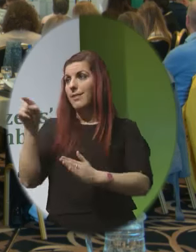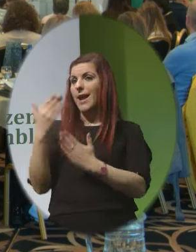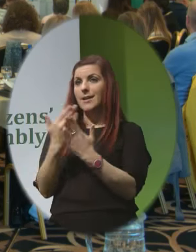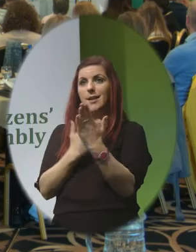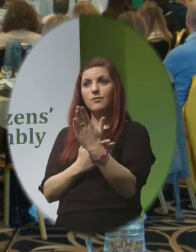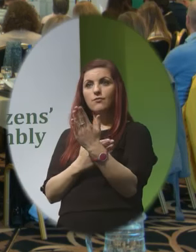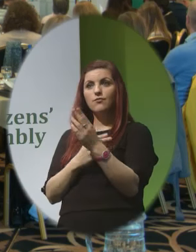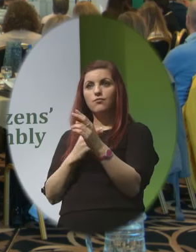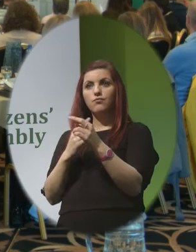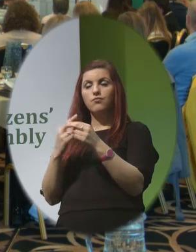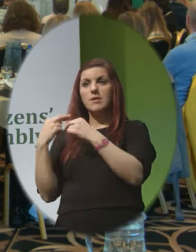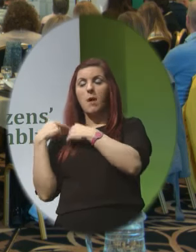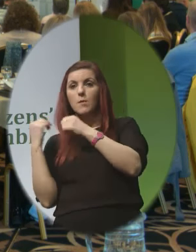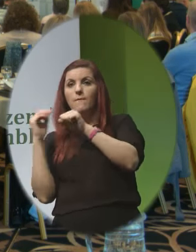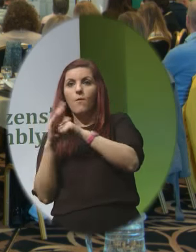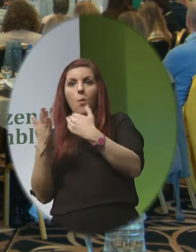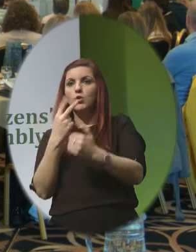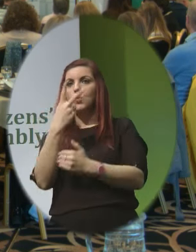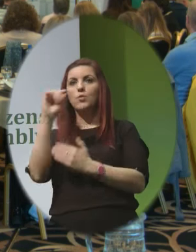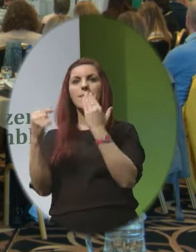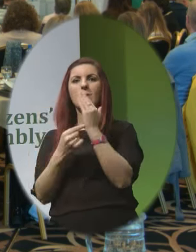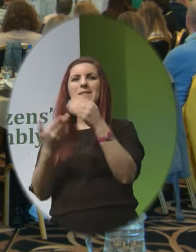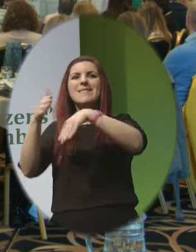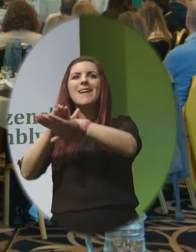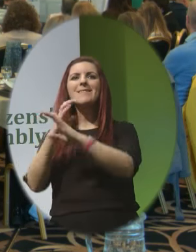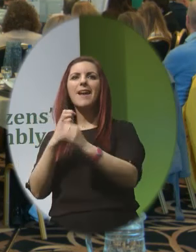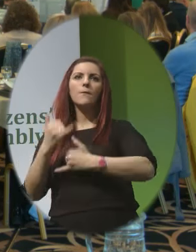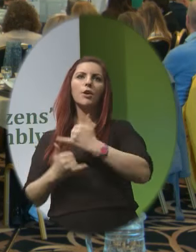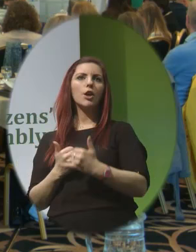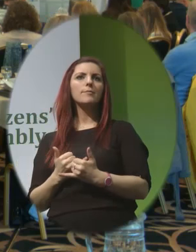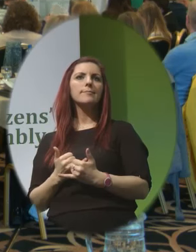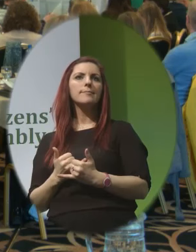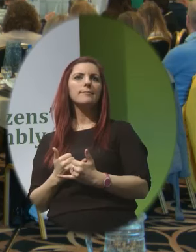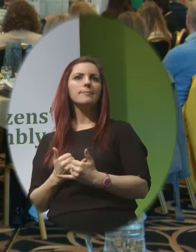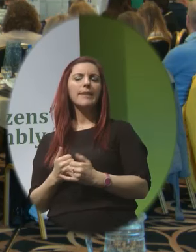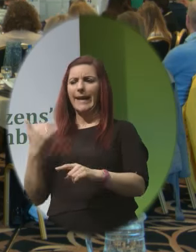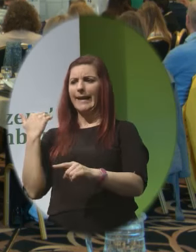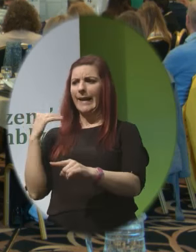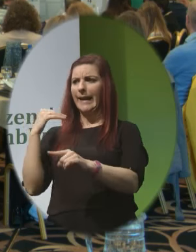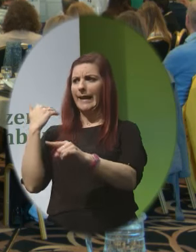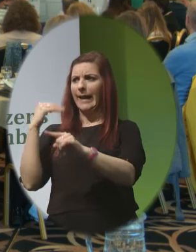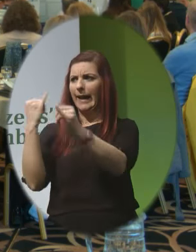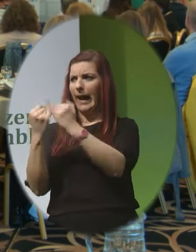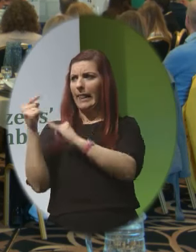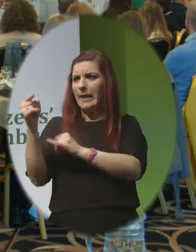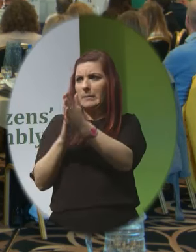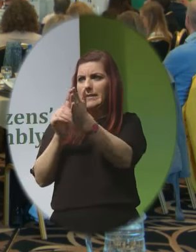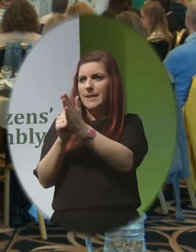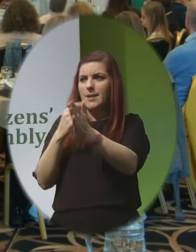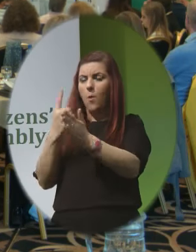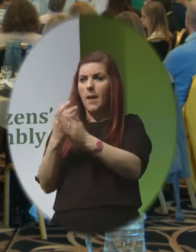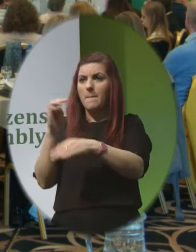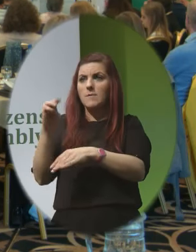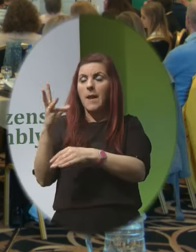about 200,000 deaths per year Killing on such an industrial scale is only possible by the dulling of